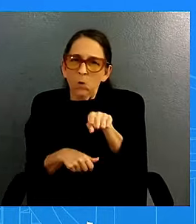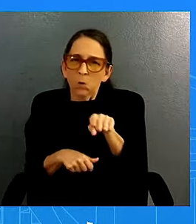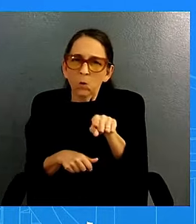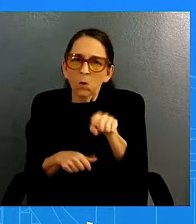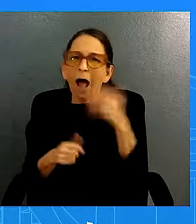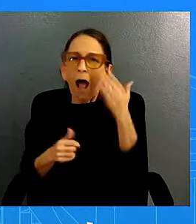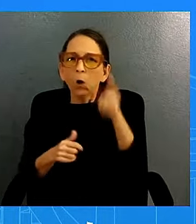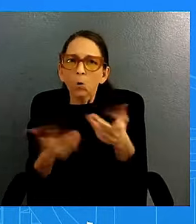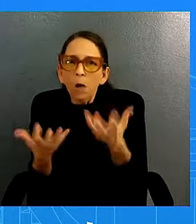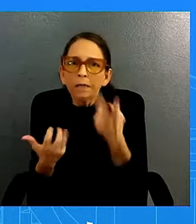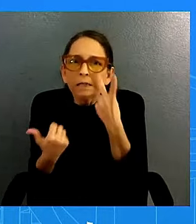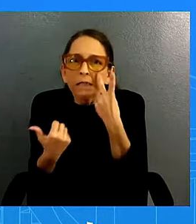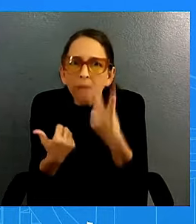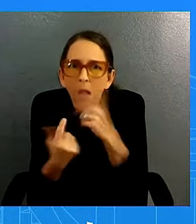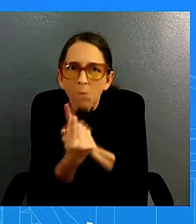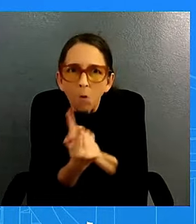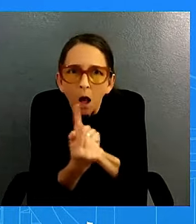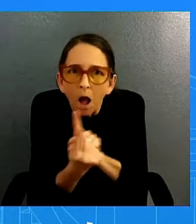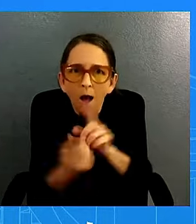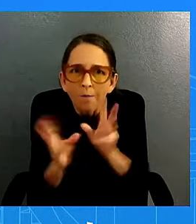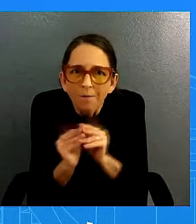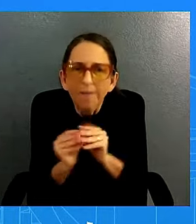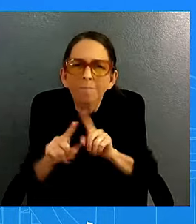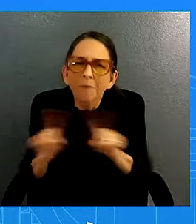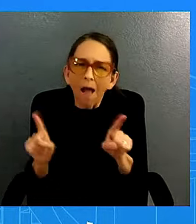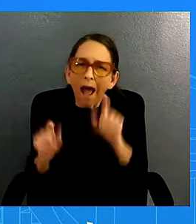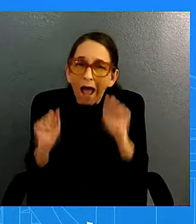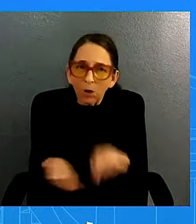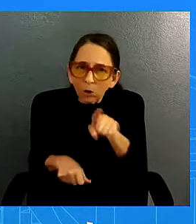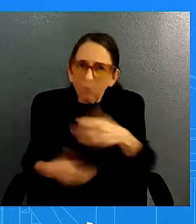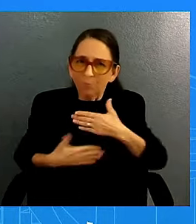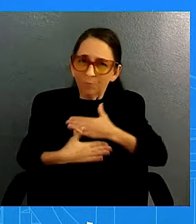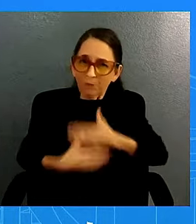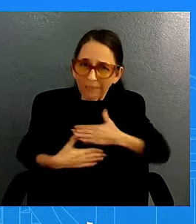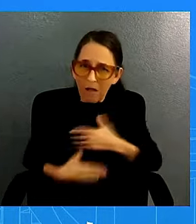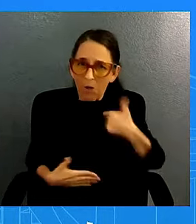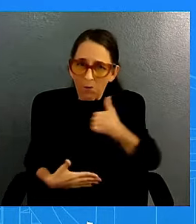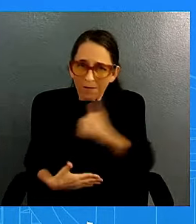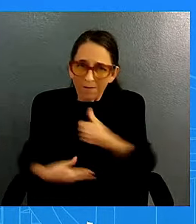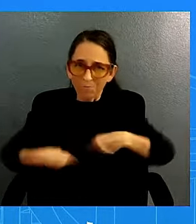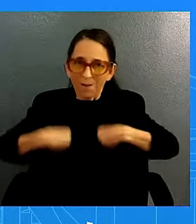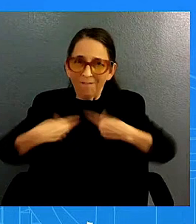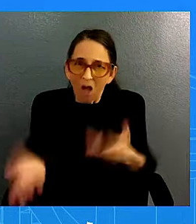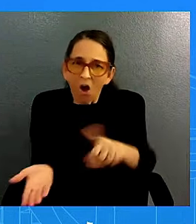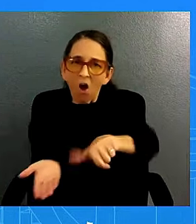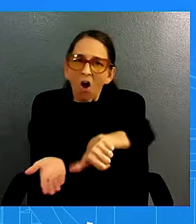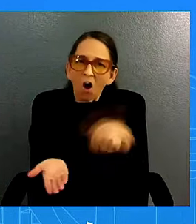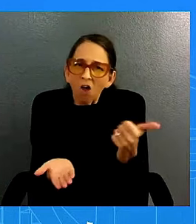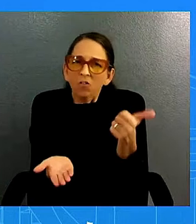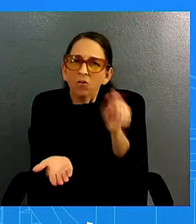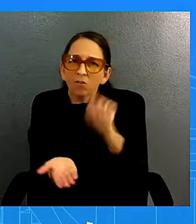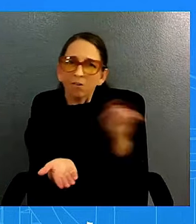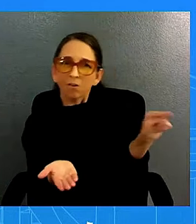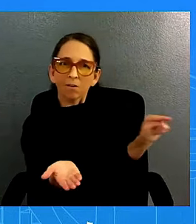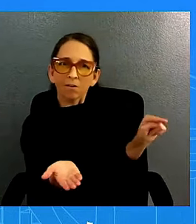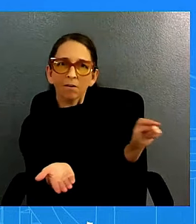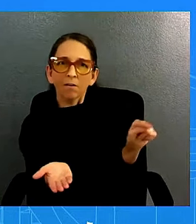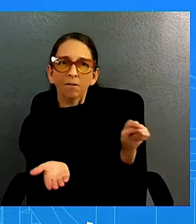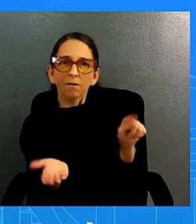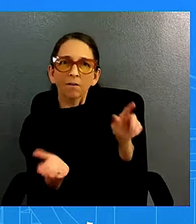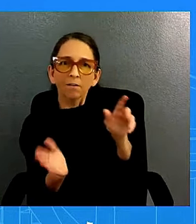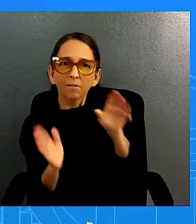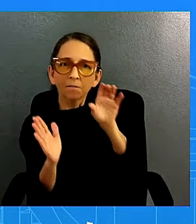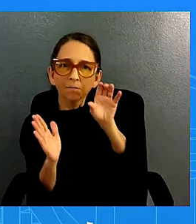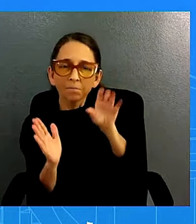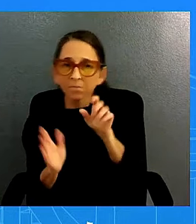appreciate that we have created other opportunities there is this one photo ops that's what you've created they're not a press conference